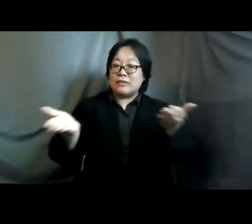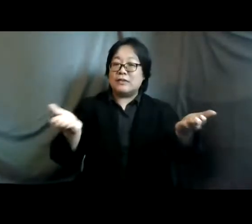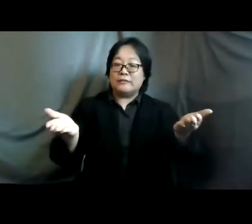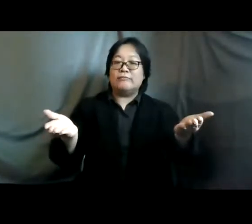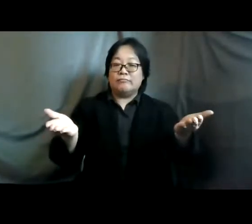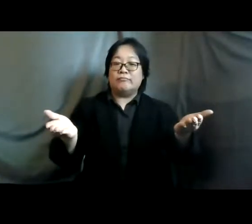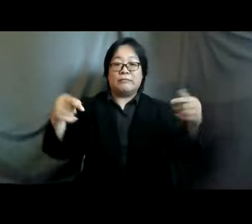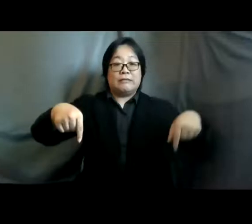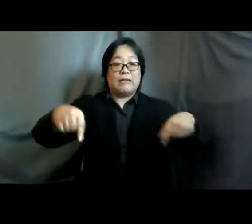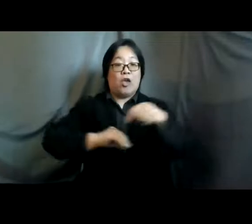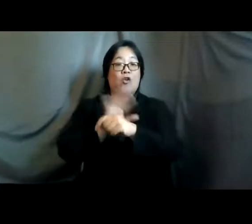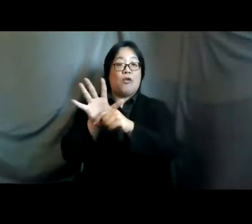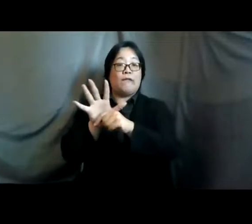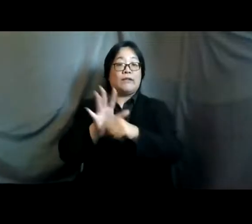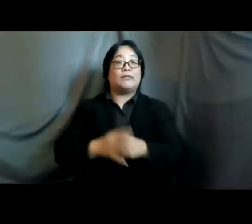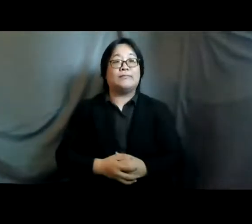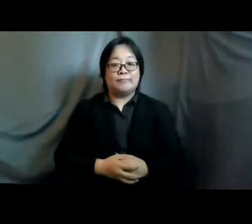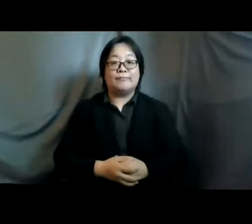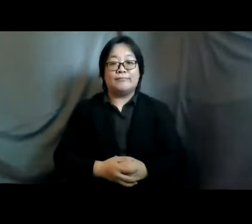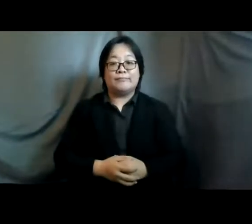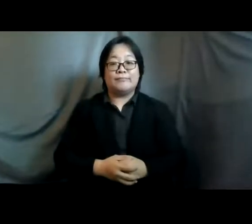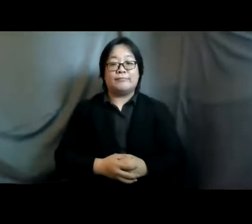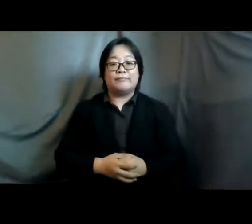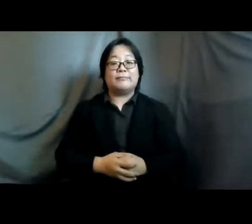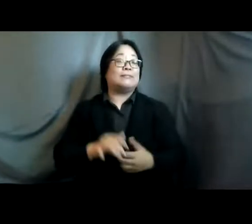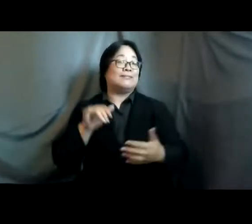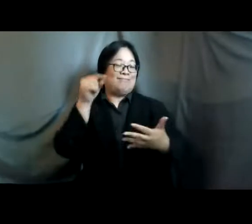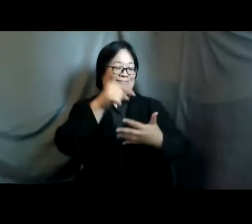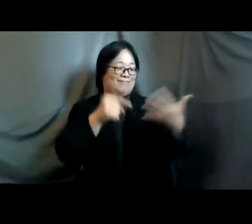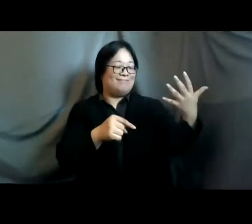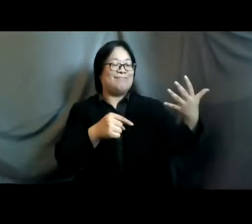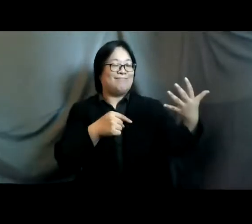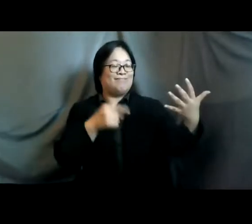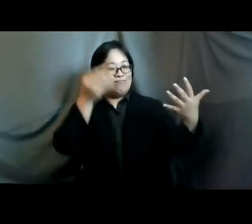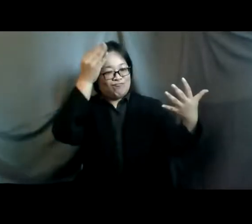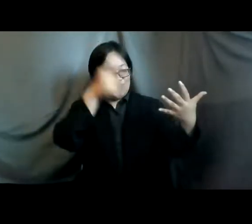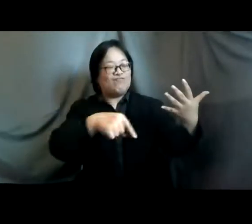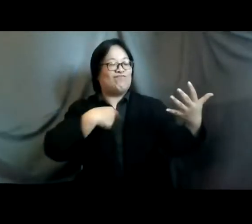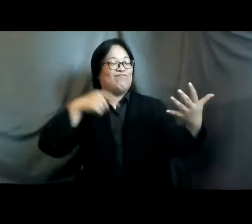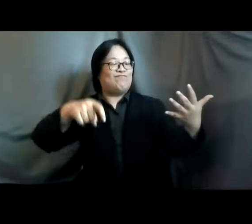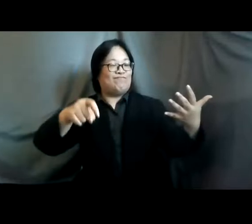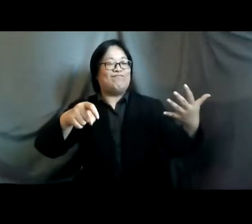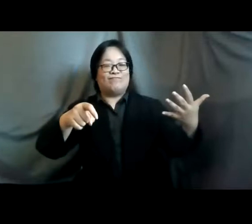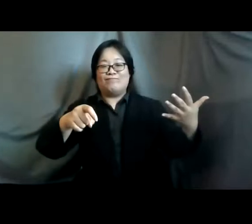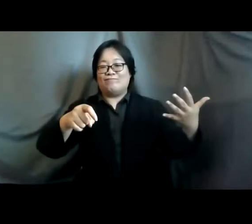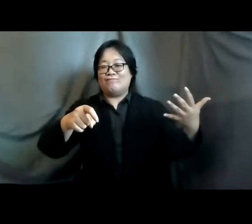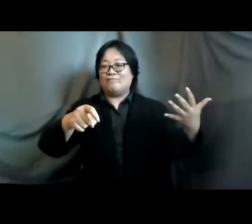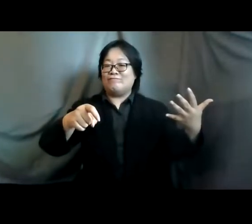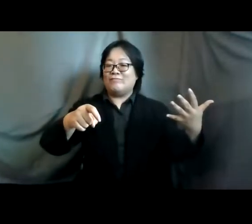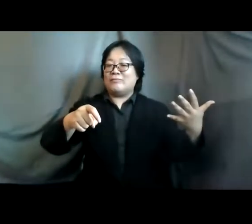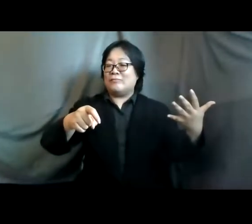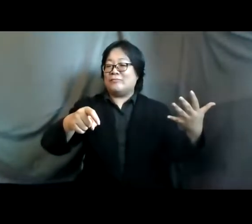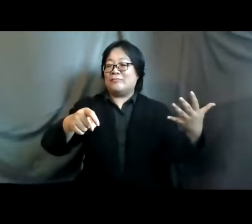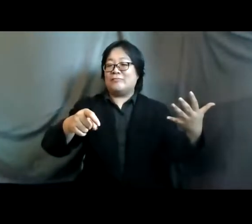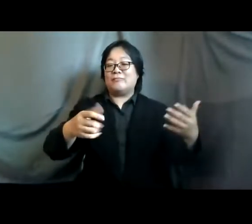covet pandemic so these are the things i think that we we need to see and uh see implemented